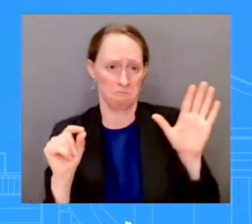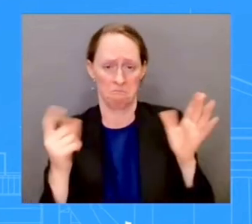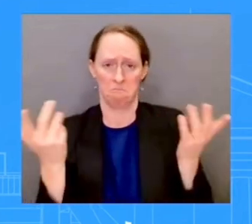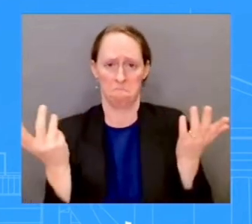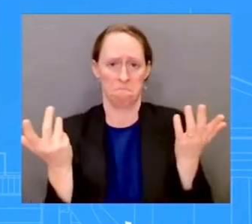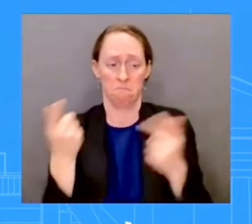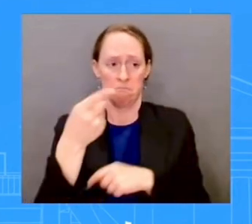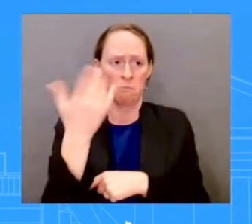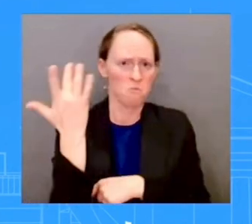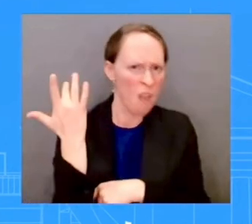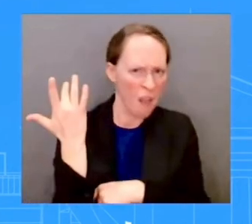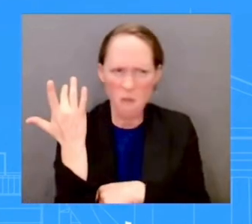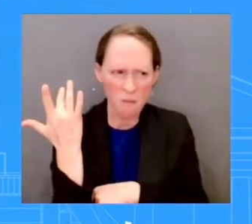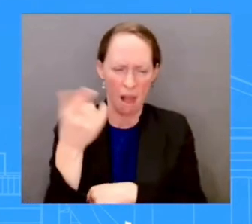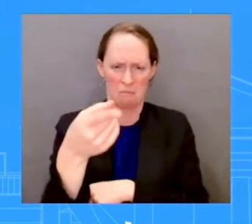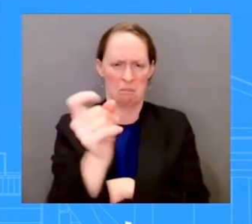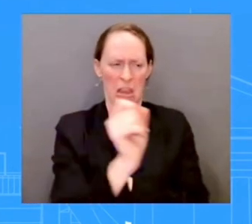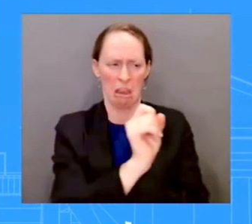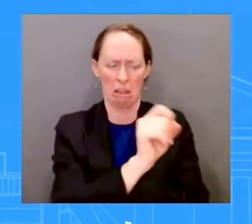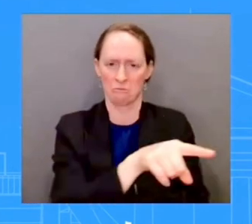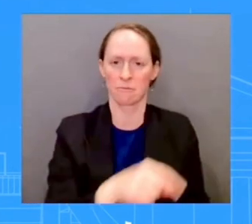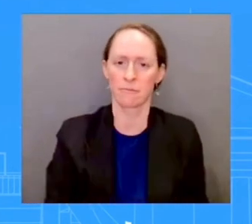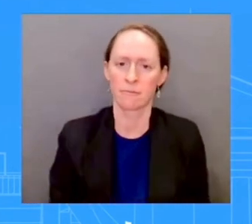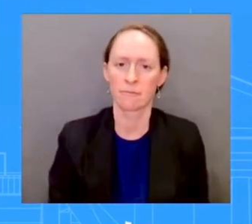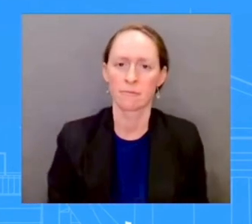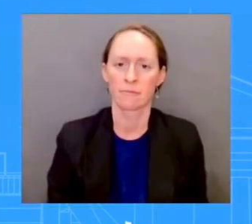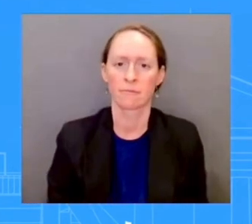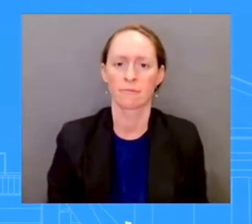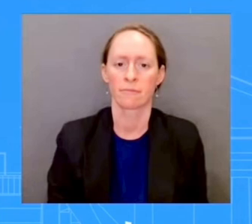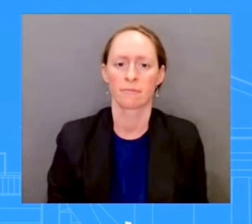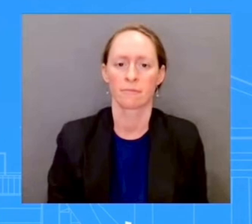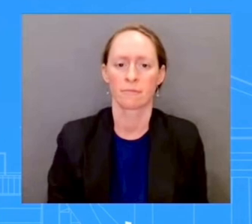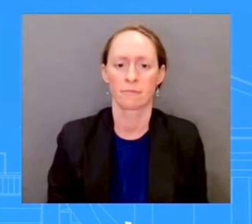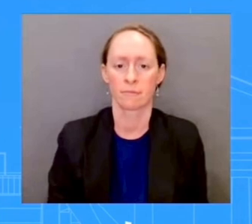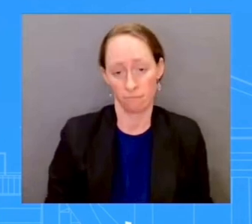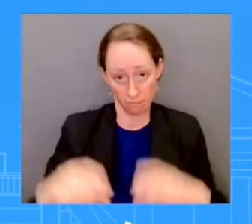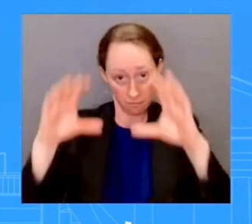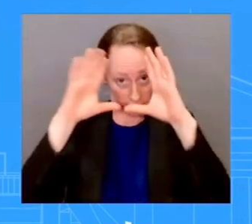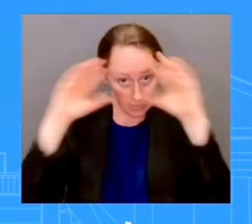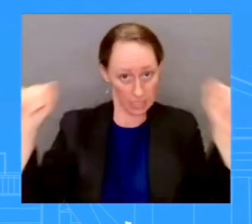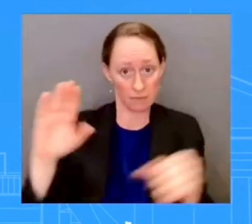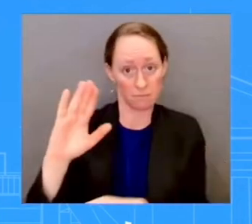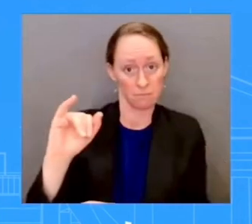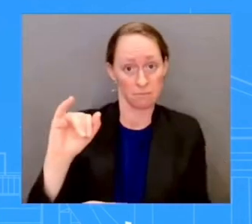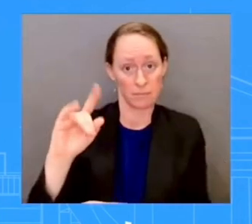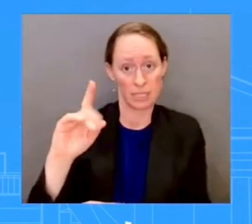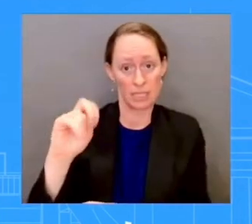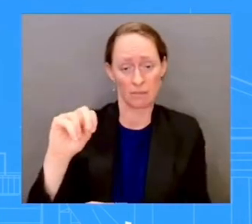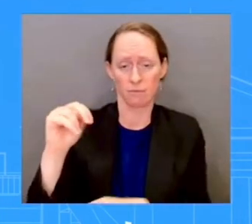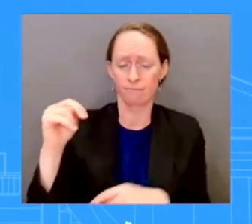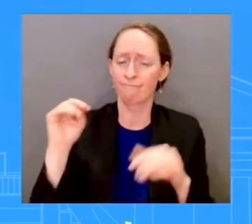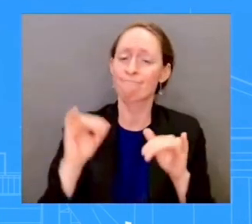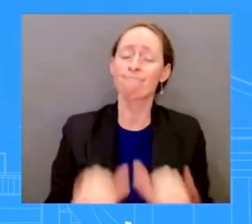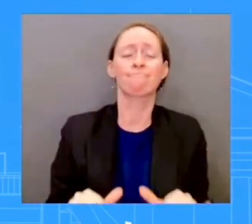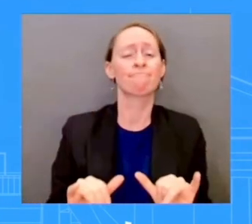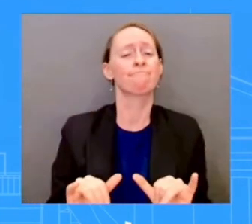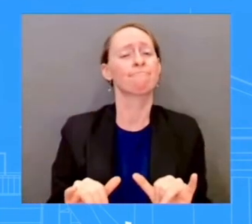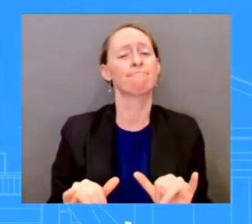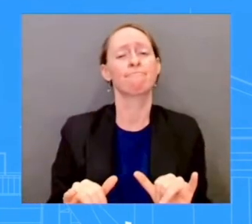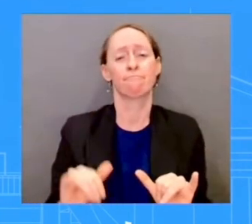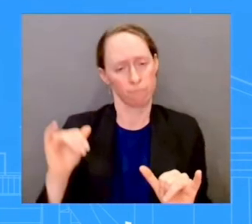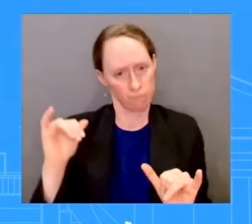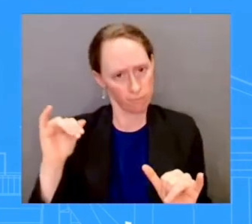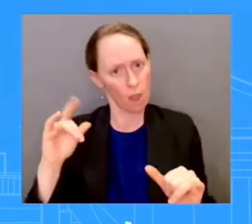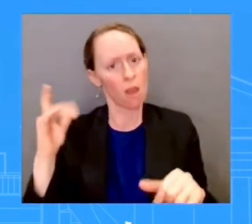that he is looking forward to continuing his engagement and conversation with President Xi. I don't have anything to preview as to when that's going to happen.